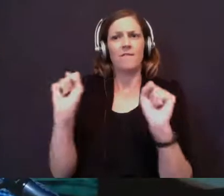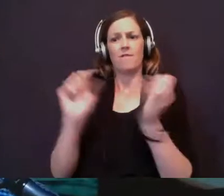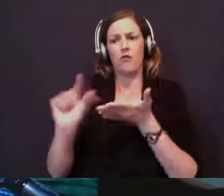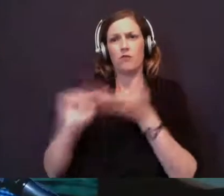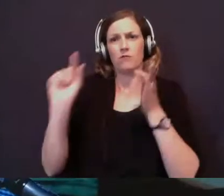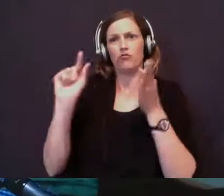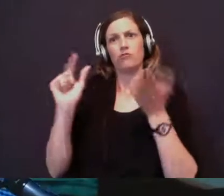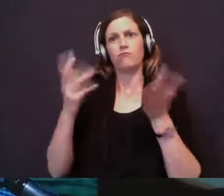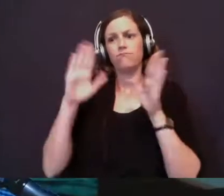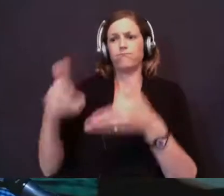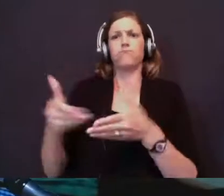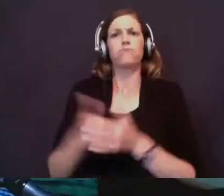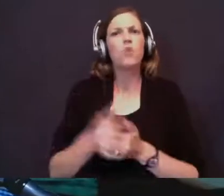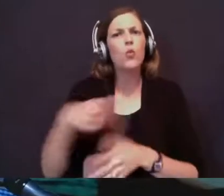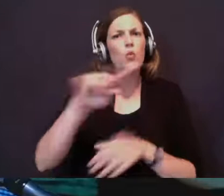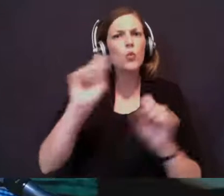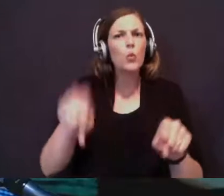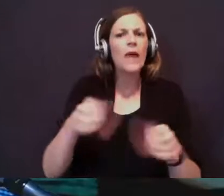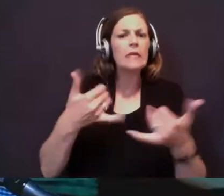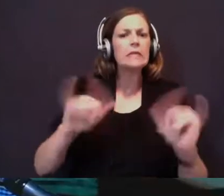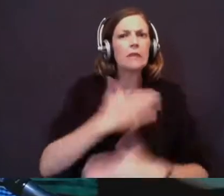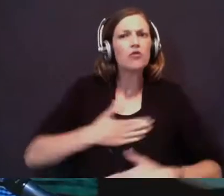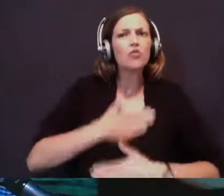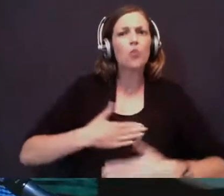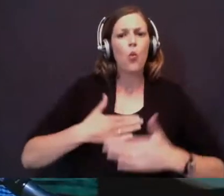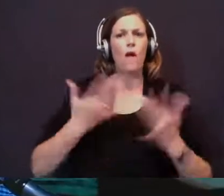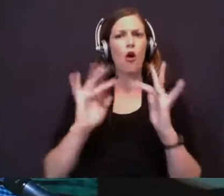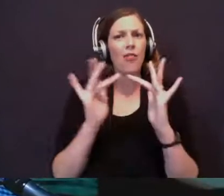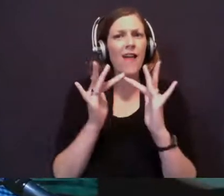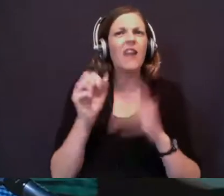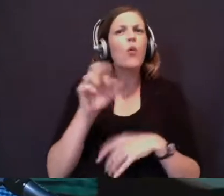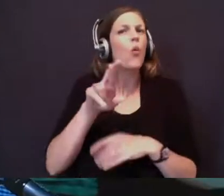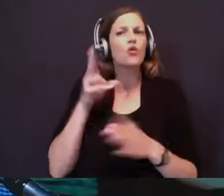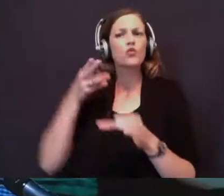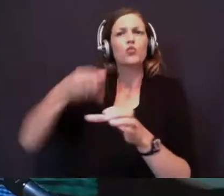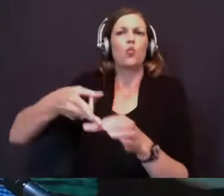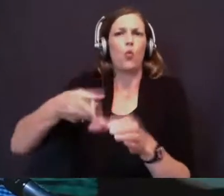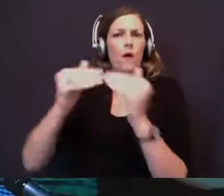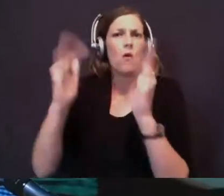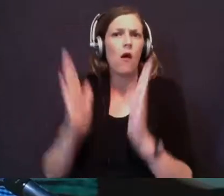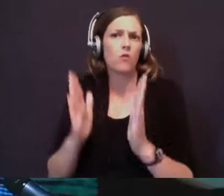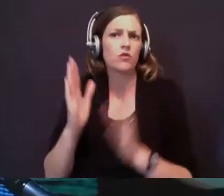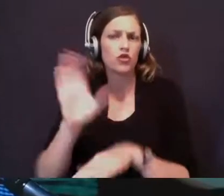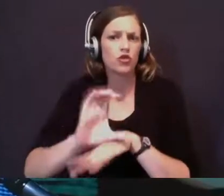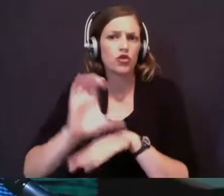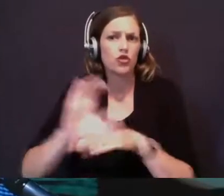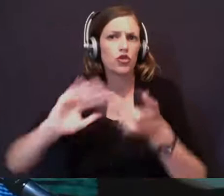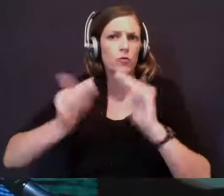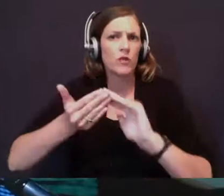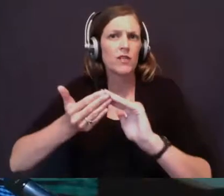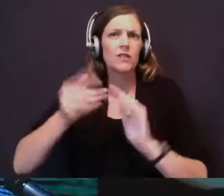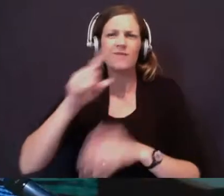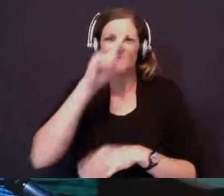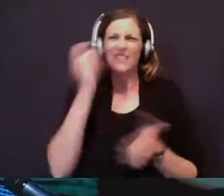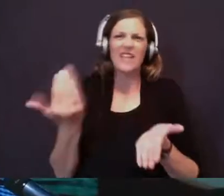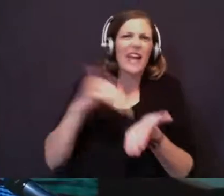worship services online. And we also really encourage you to join one of our house church communities in this season, okay? Just because, again, we